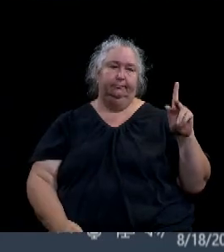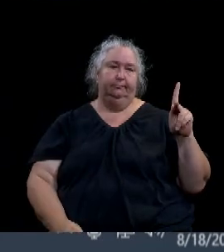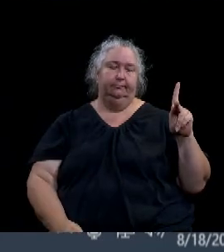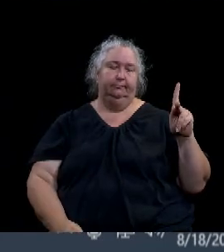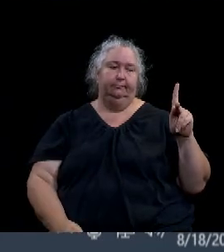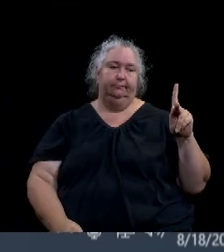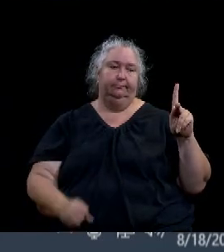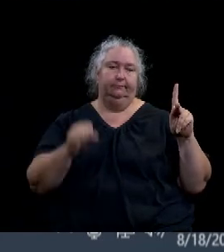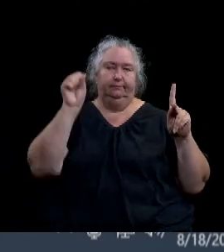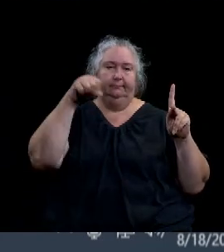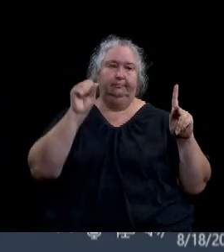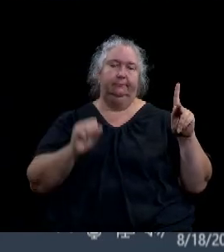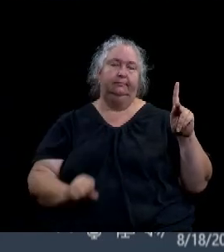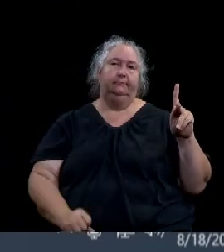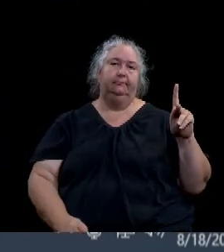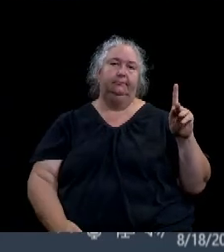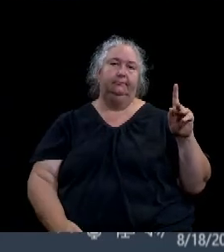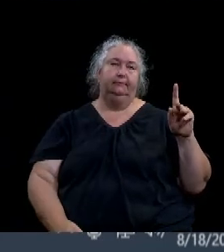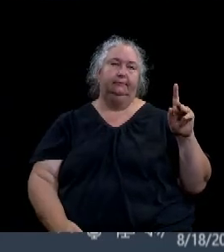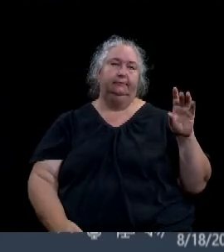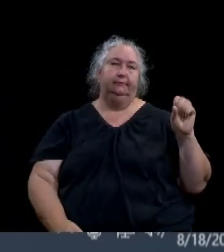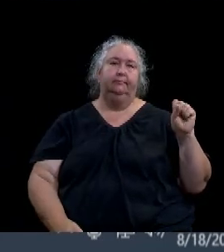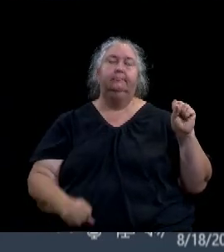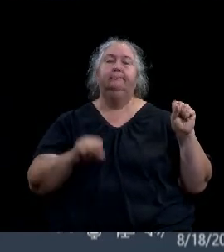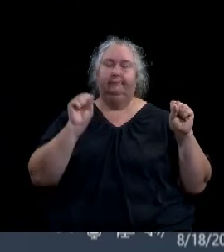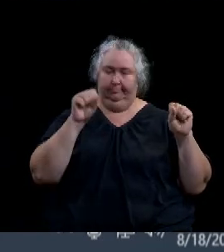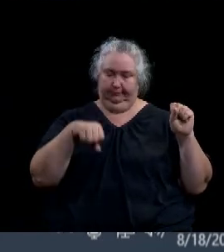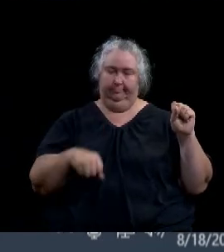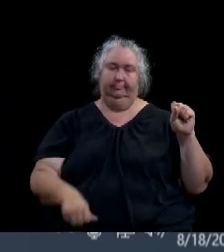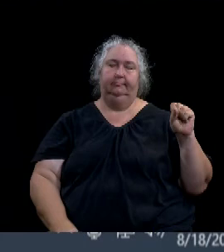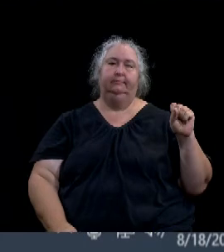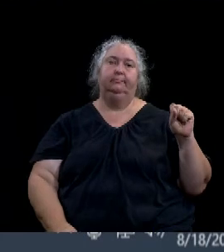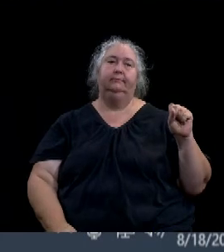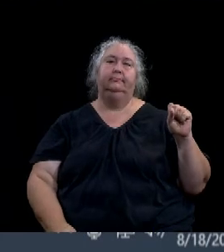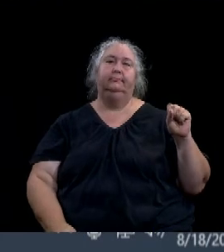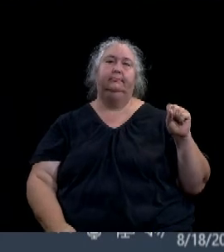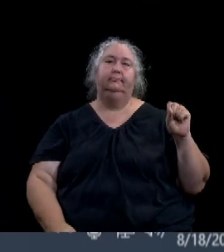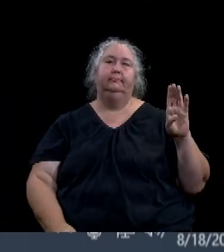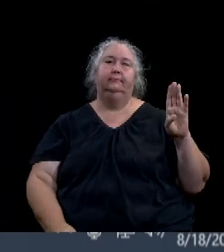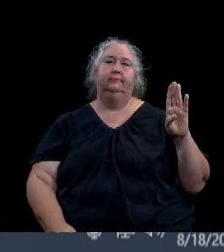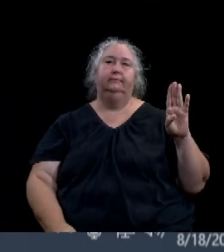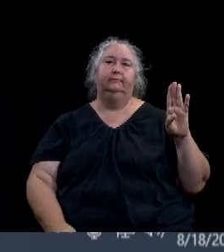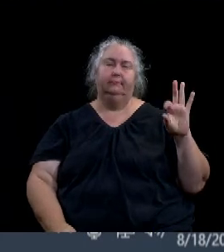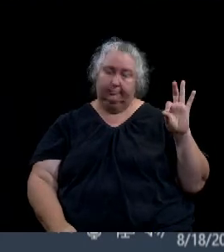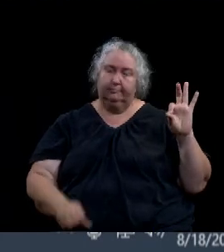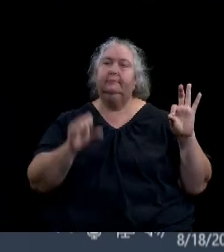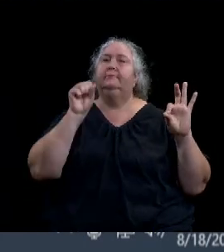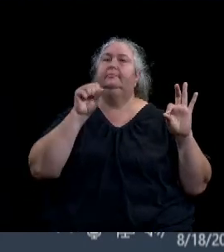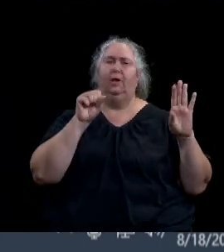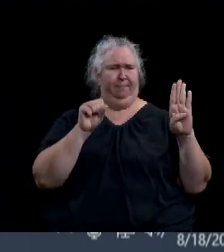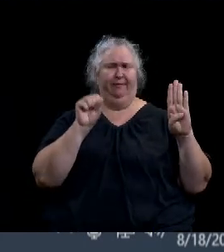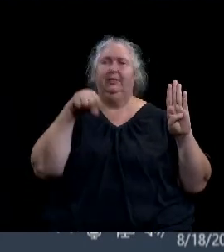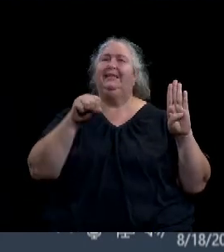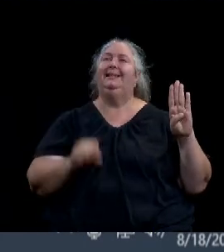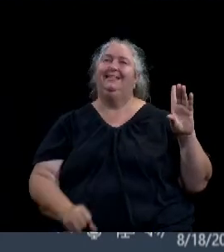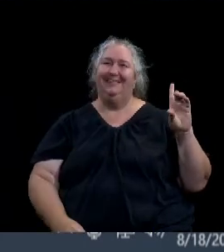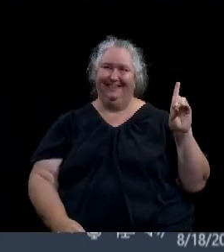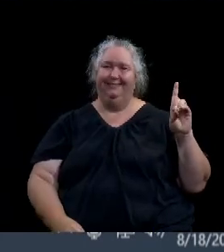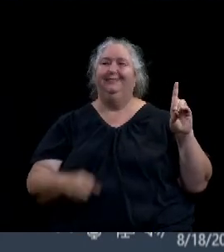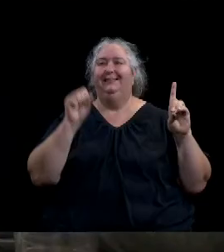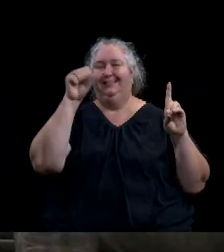Yes. Fairfield. Yes. Fever. Yes. Motion carries. Ordinance 2020